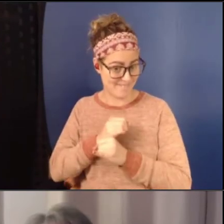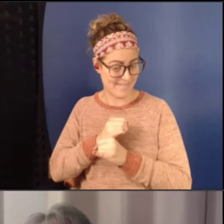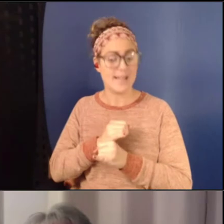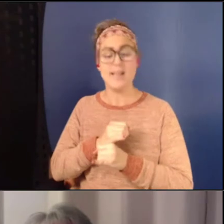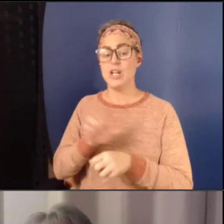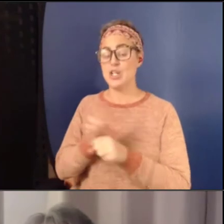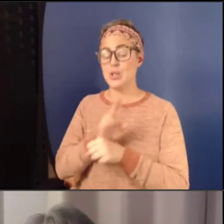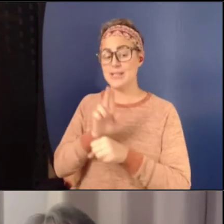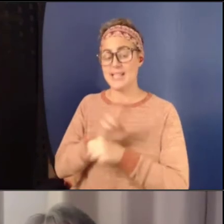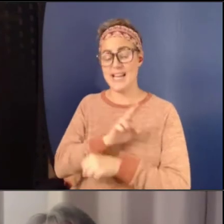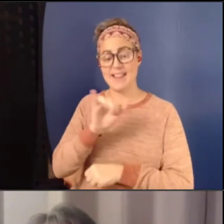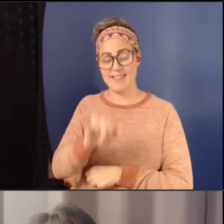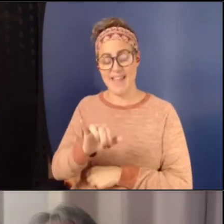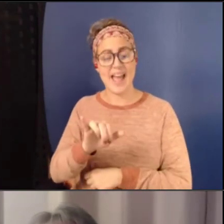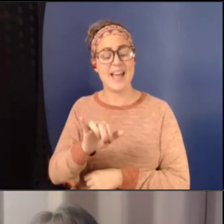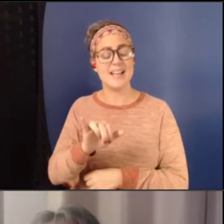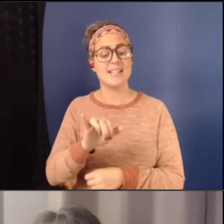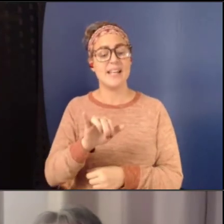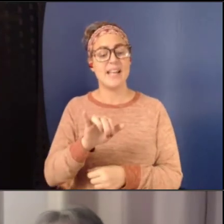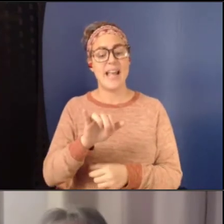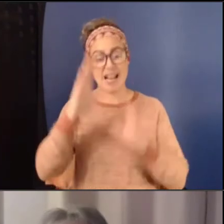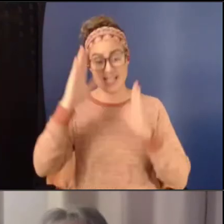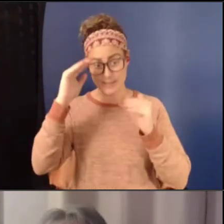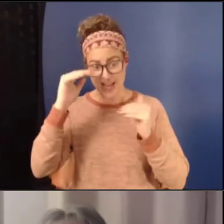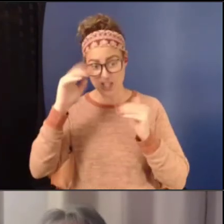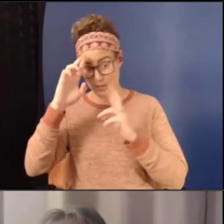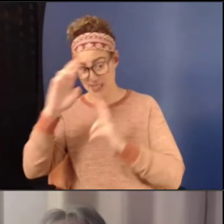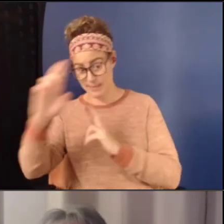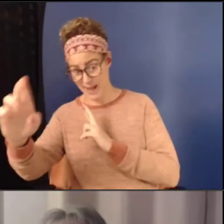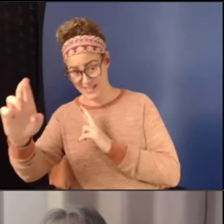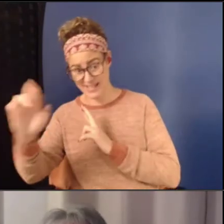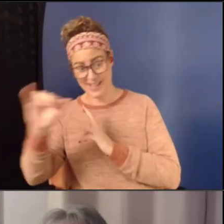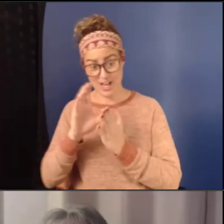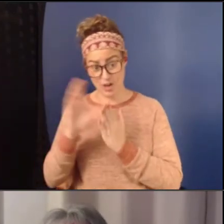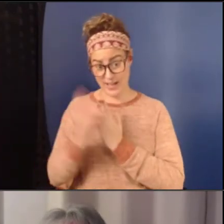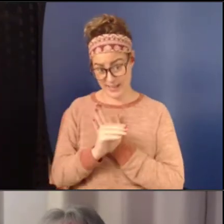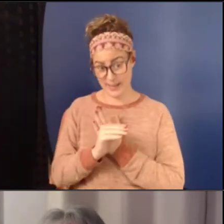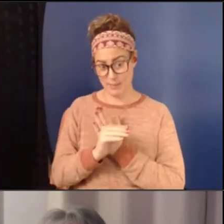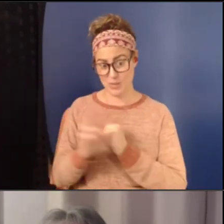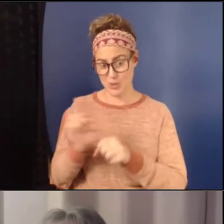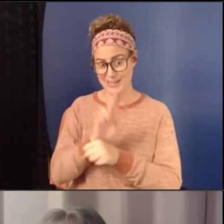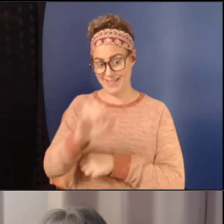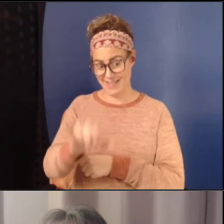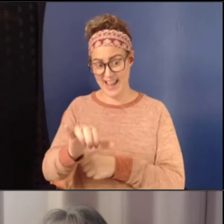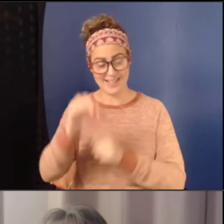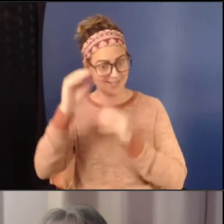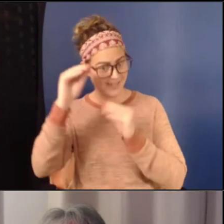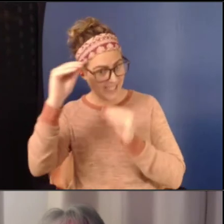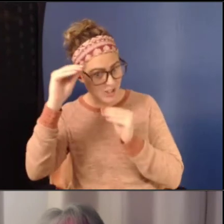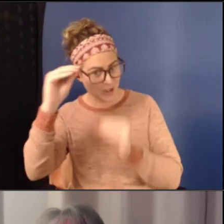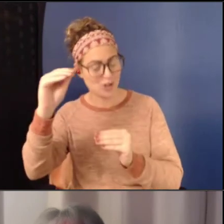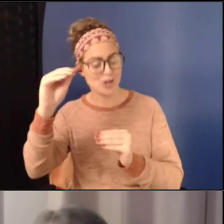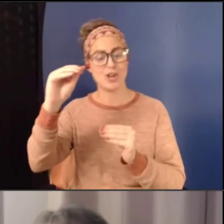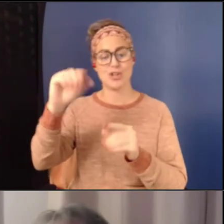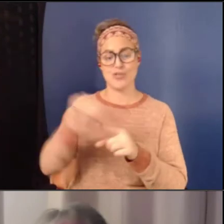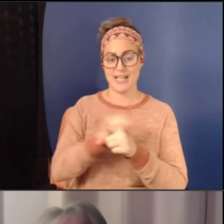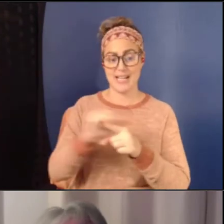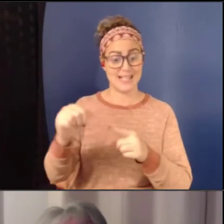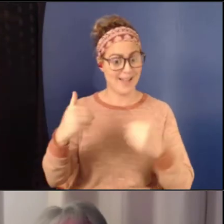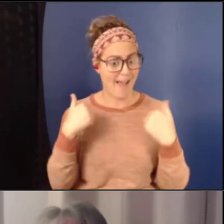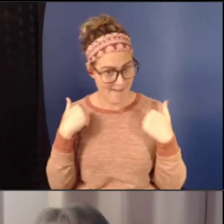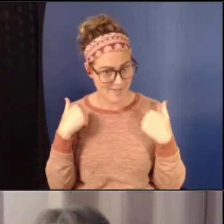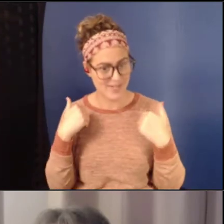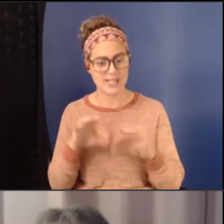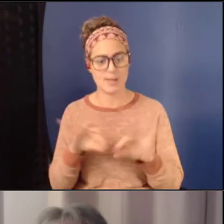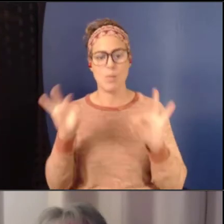small groups and in classroom settings and in teacher training, because this is, um, this is an important topic